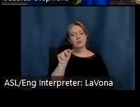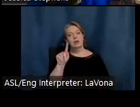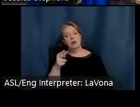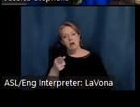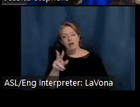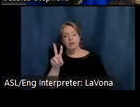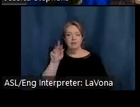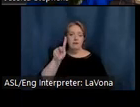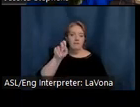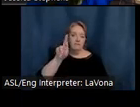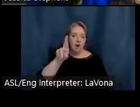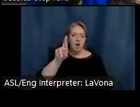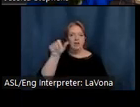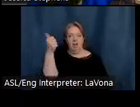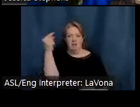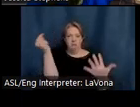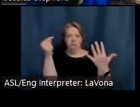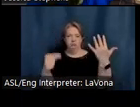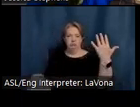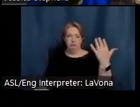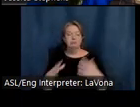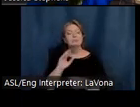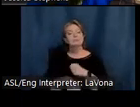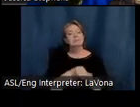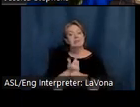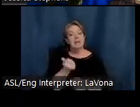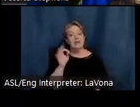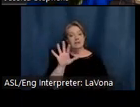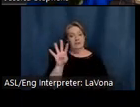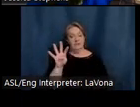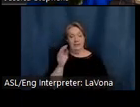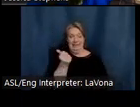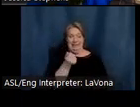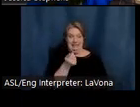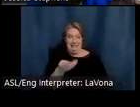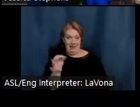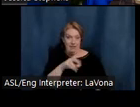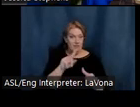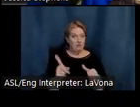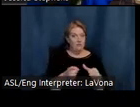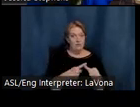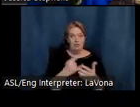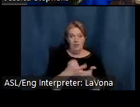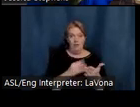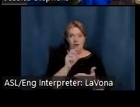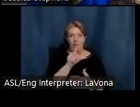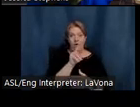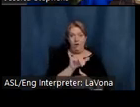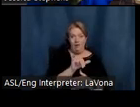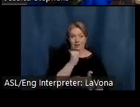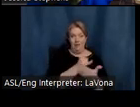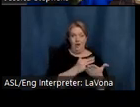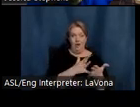In 1954, several of the original Art Colony artists founded an